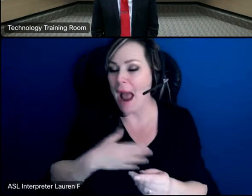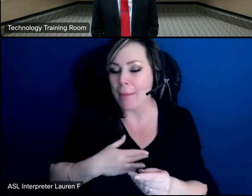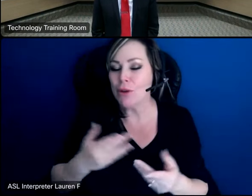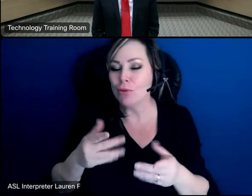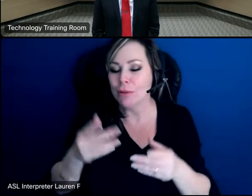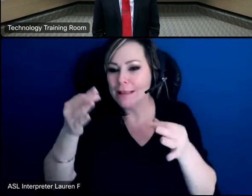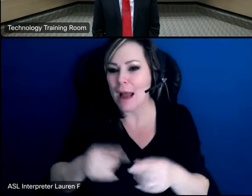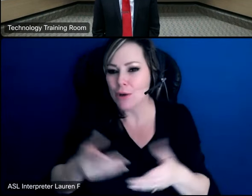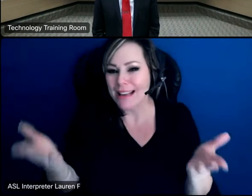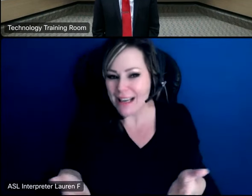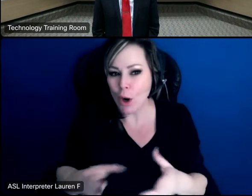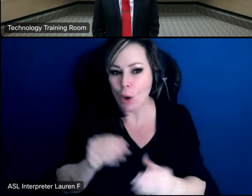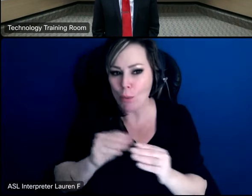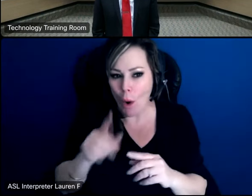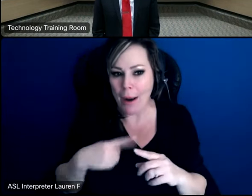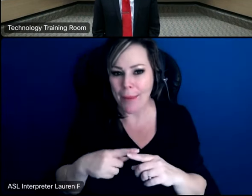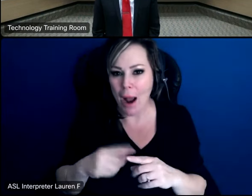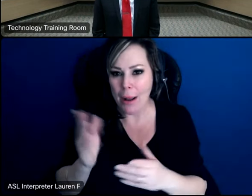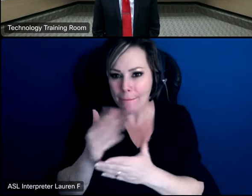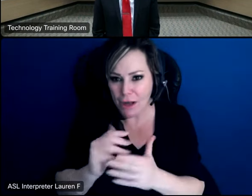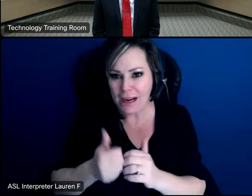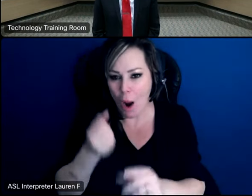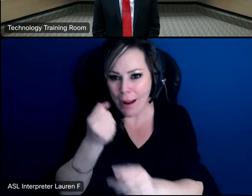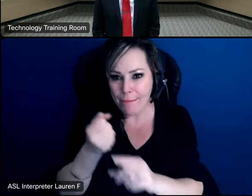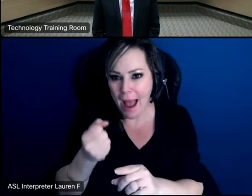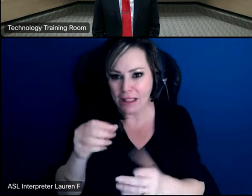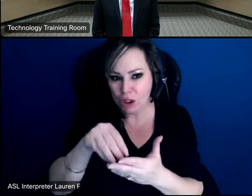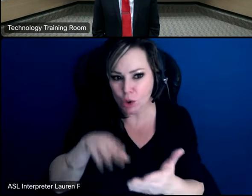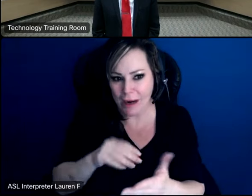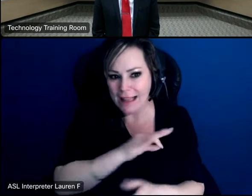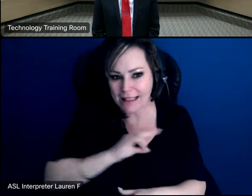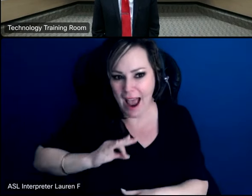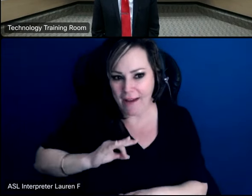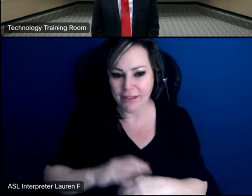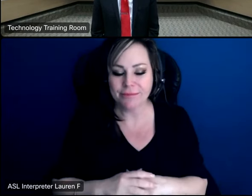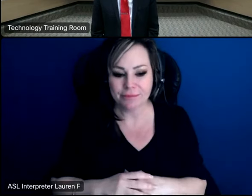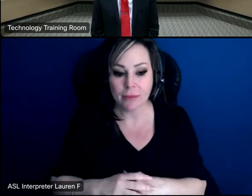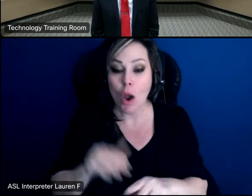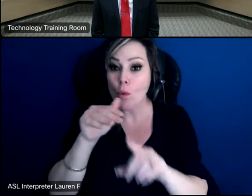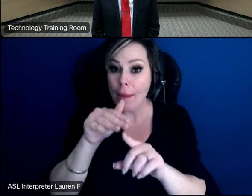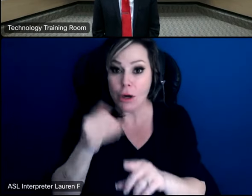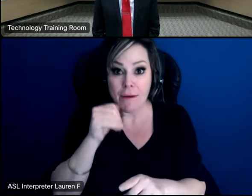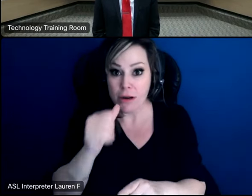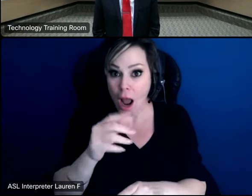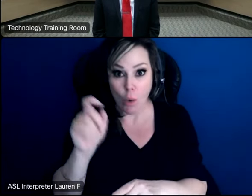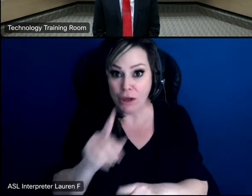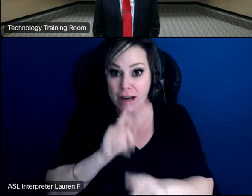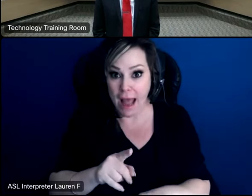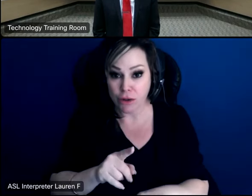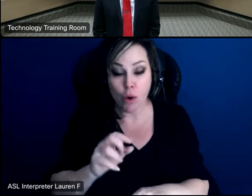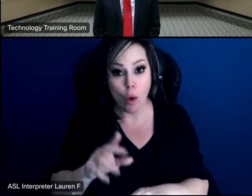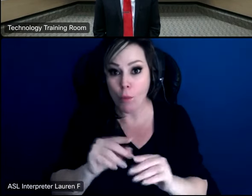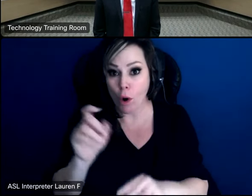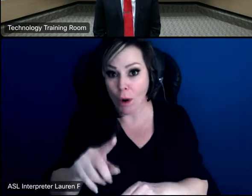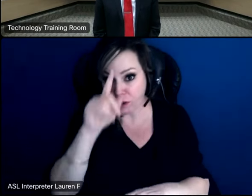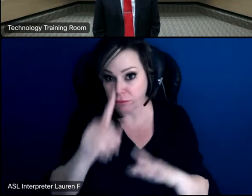with us learning a little bit more about the budget and how it impacts our students and our staff um as a reminder if you didn't get your question answered tonight or if you have